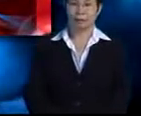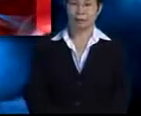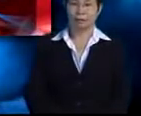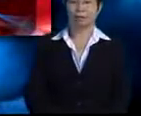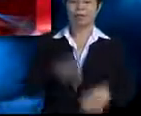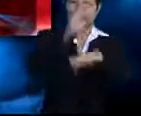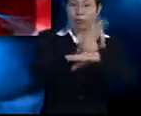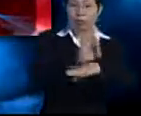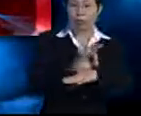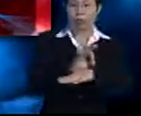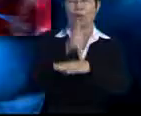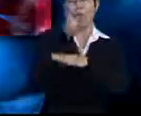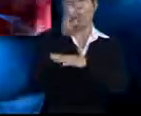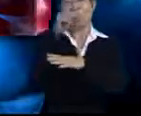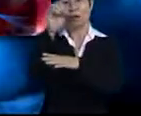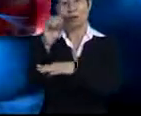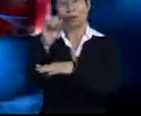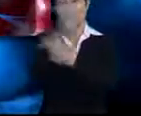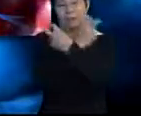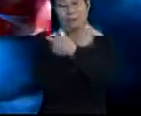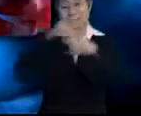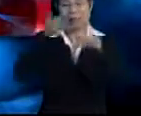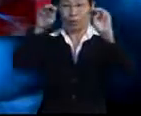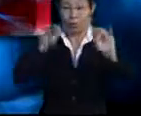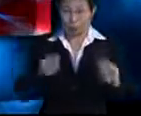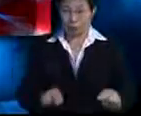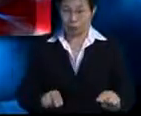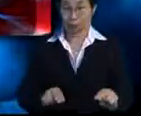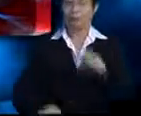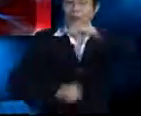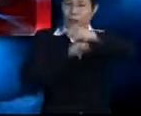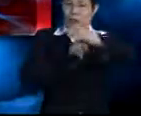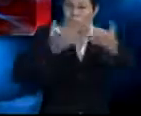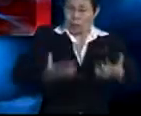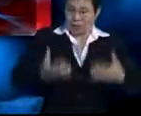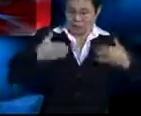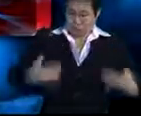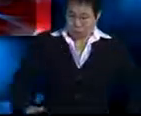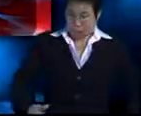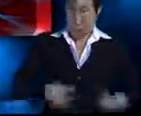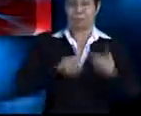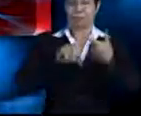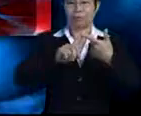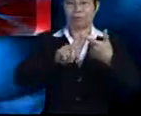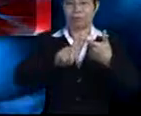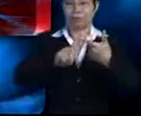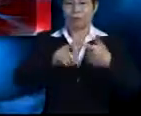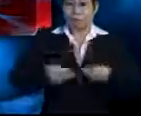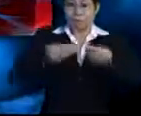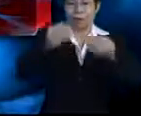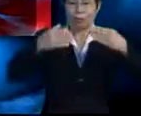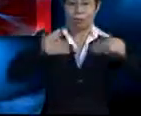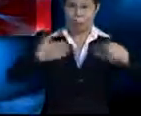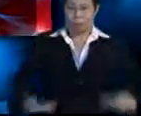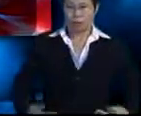The functions of the endoskeleton in humans are to support the weight of the body, to give the